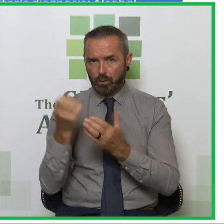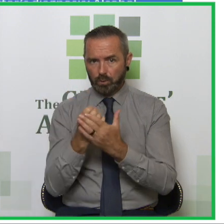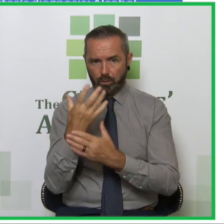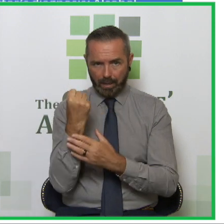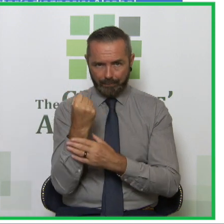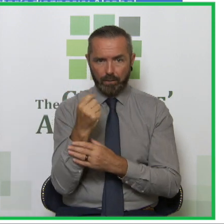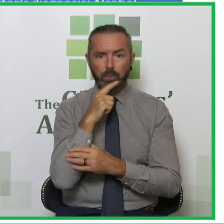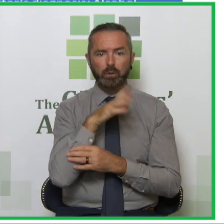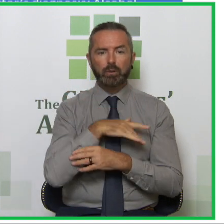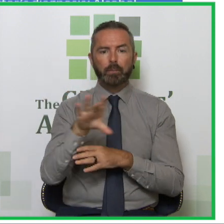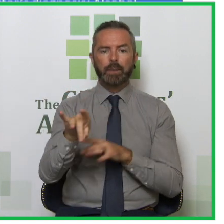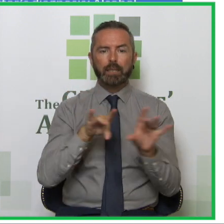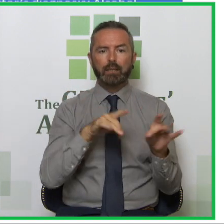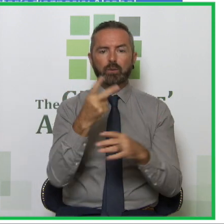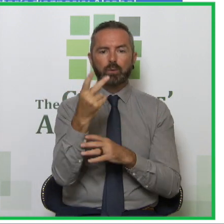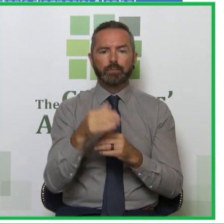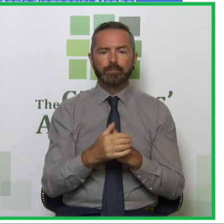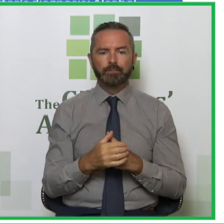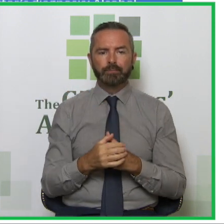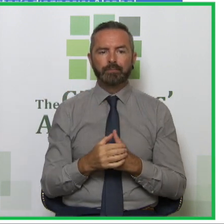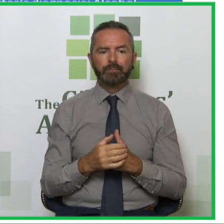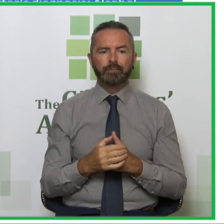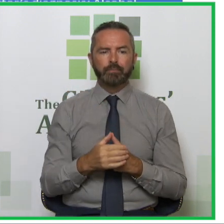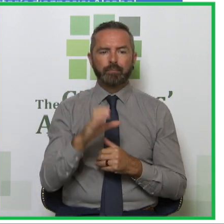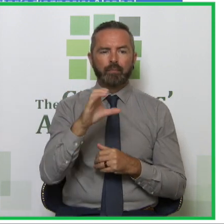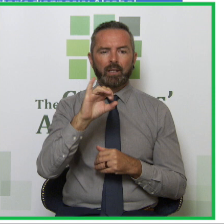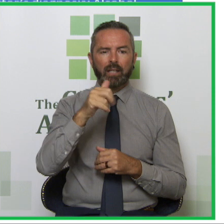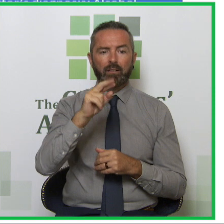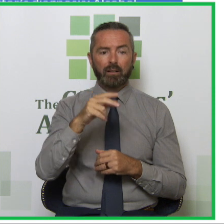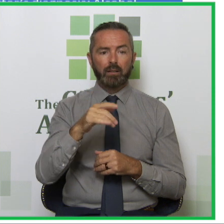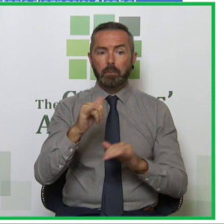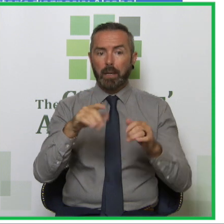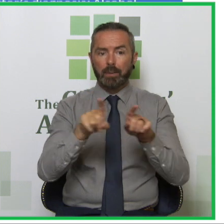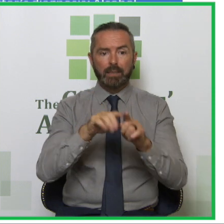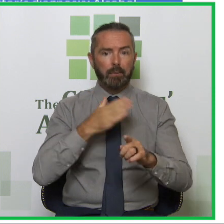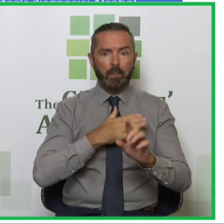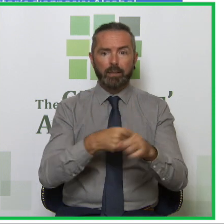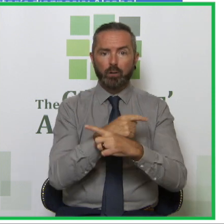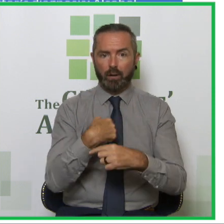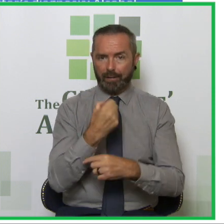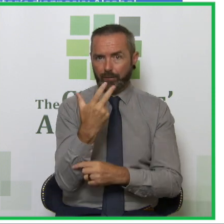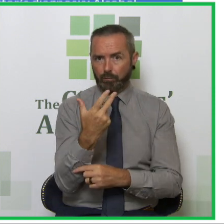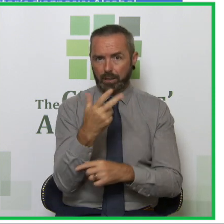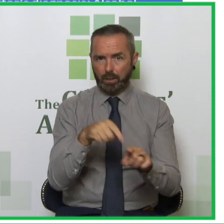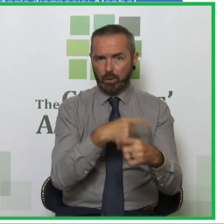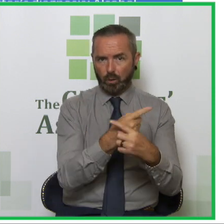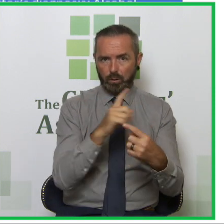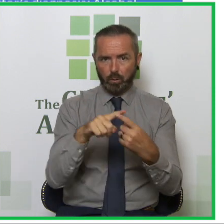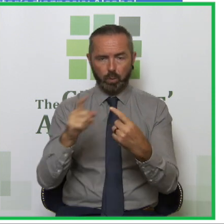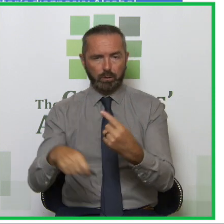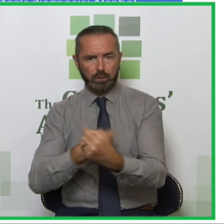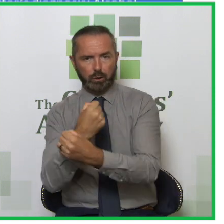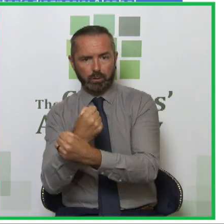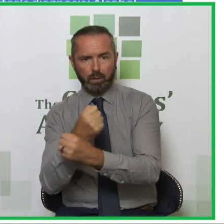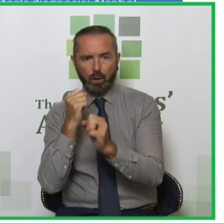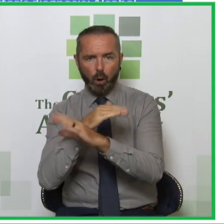All right. So what I want to say here and this poor Keira. mean this could be my daughter. I have three daughters and one son. All right. And they're all